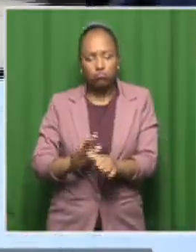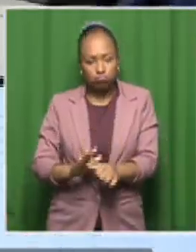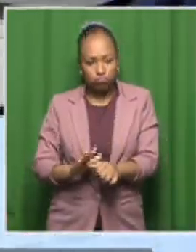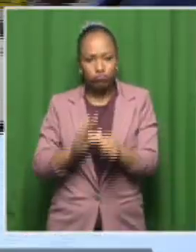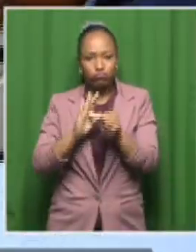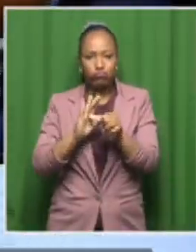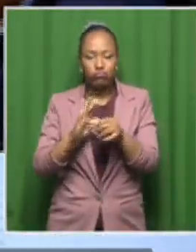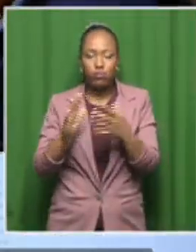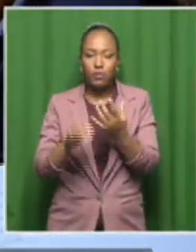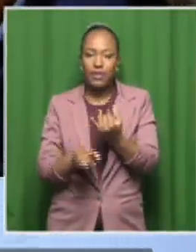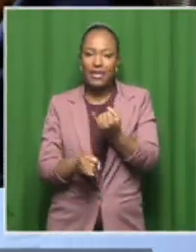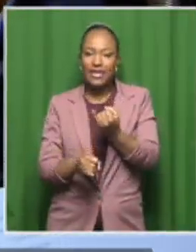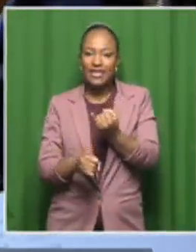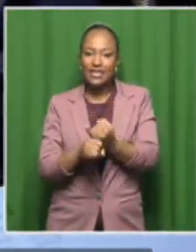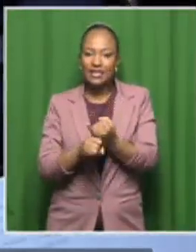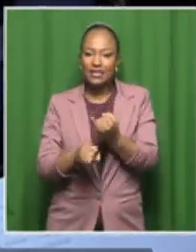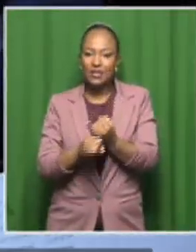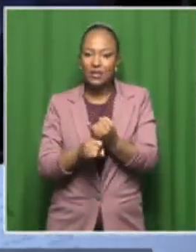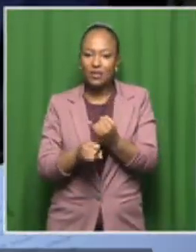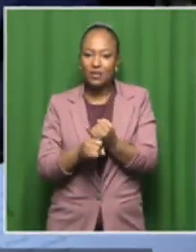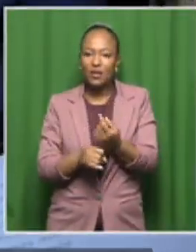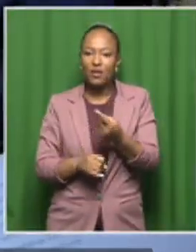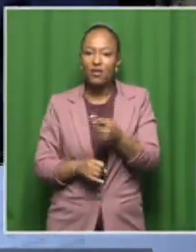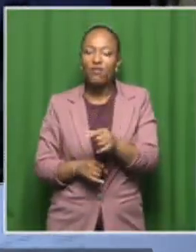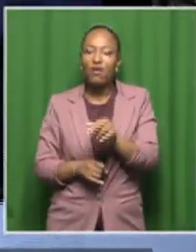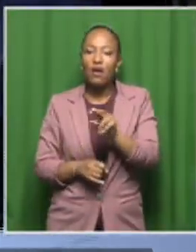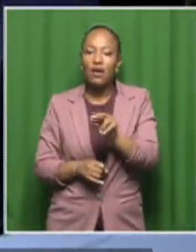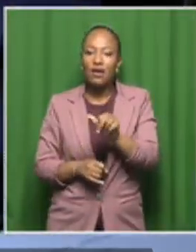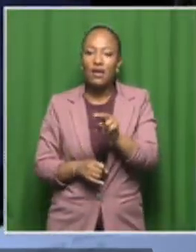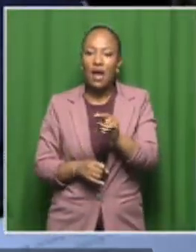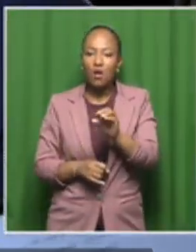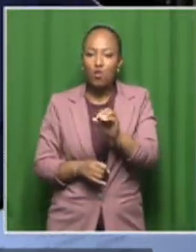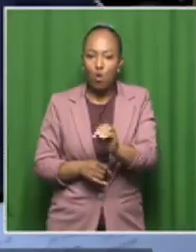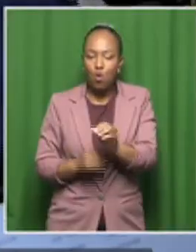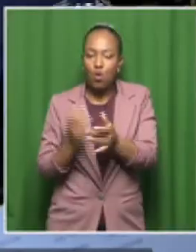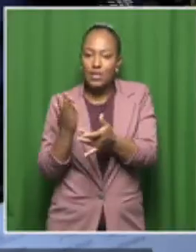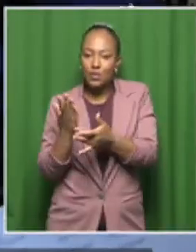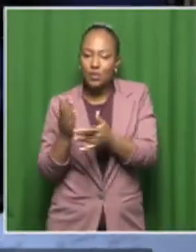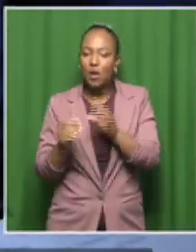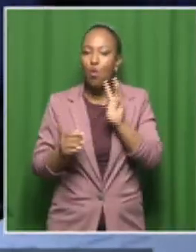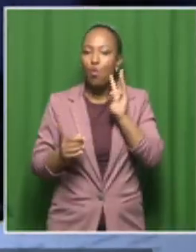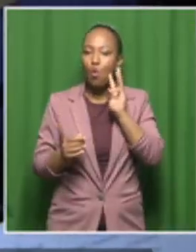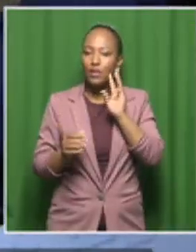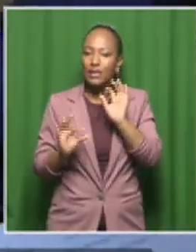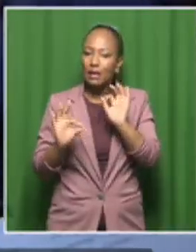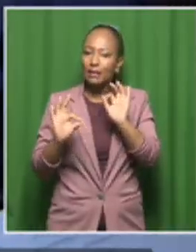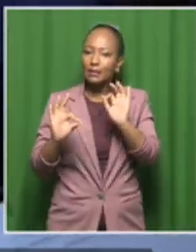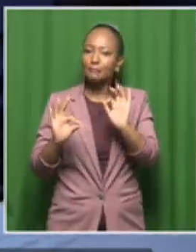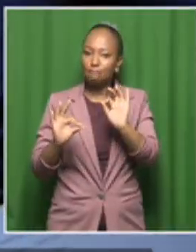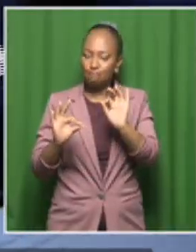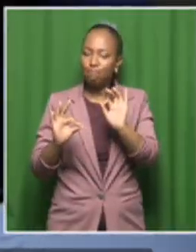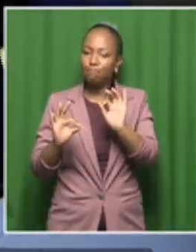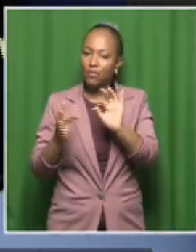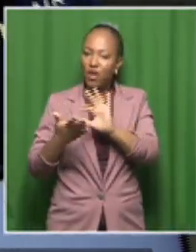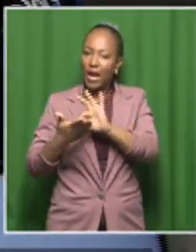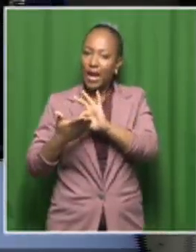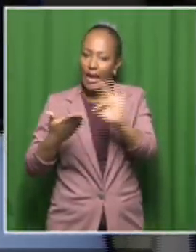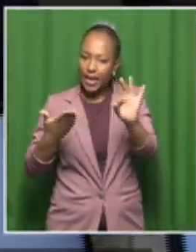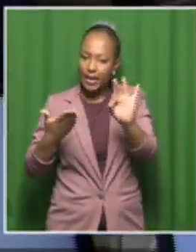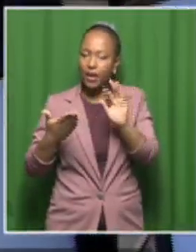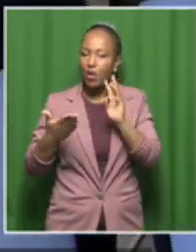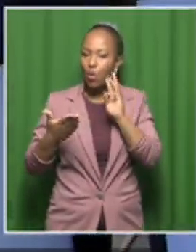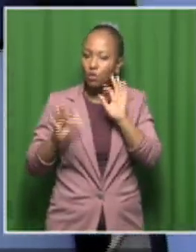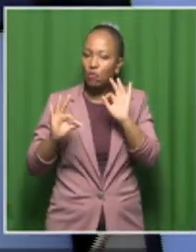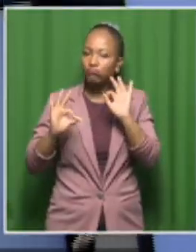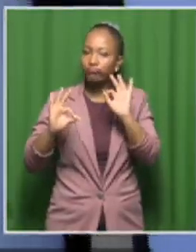the Institute for Nanotechnology and Water Sustainability. And, of course, as you can see, some students